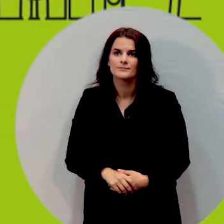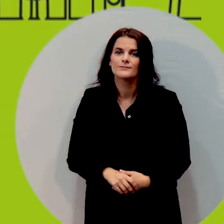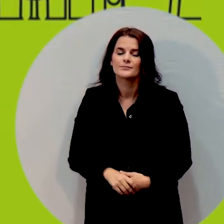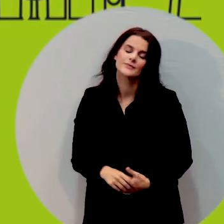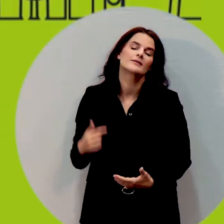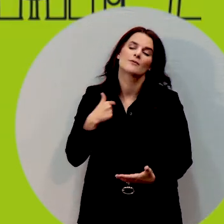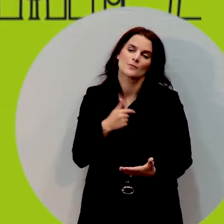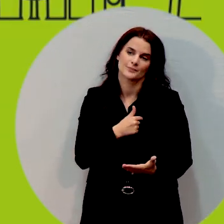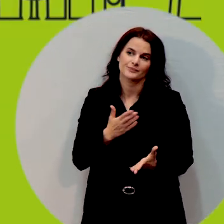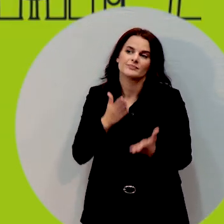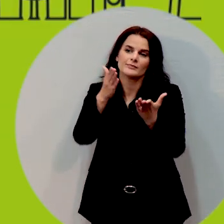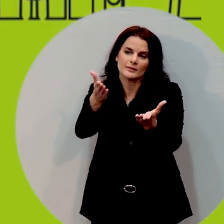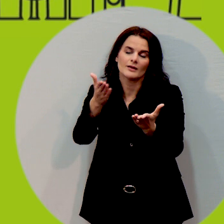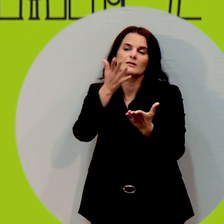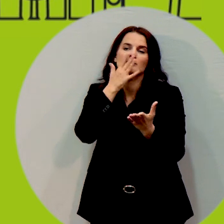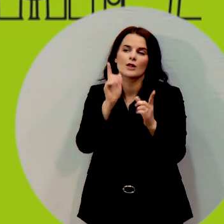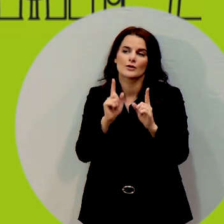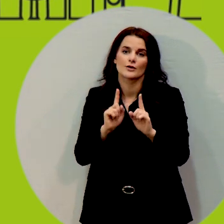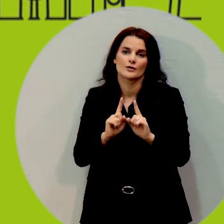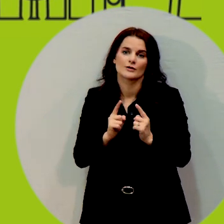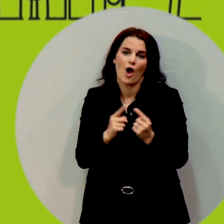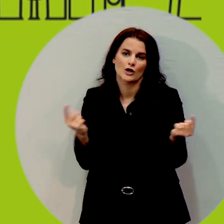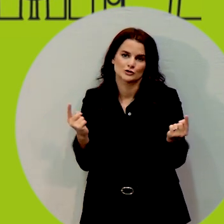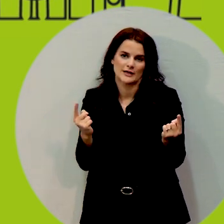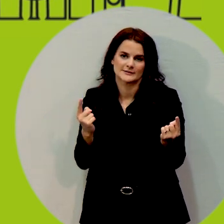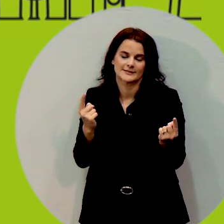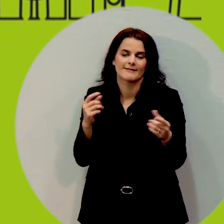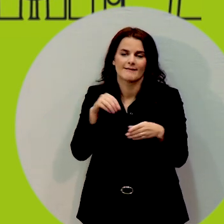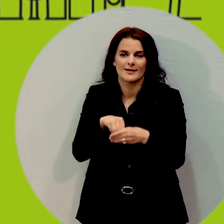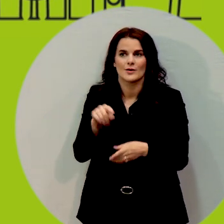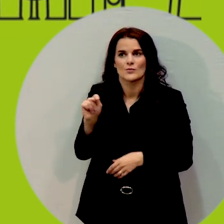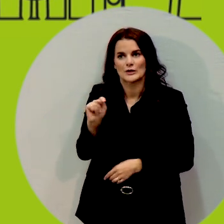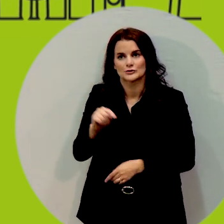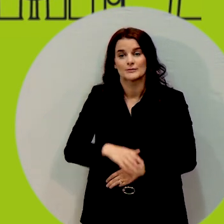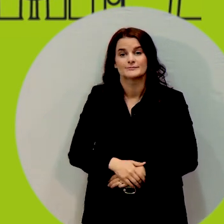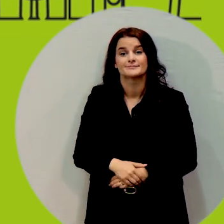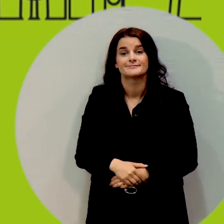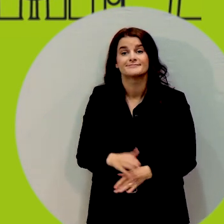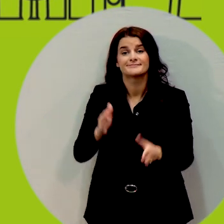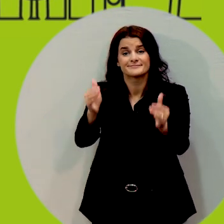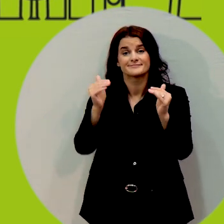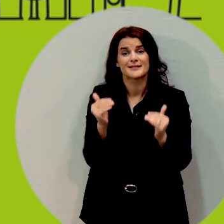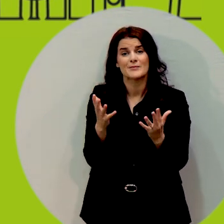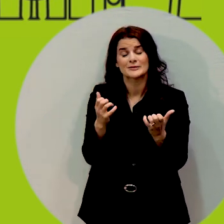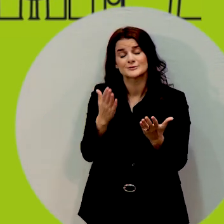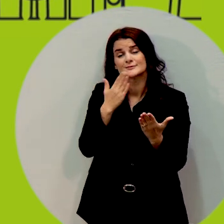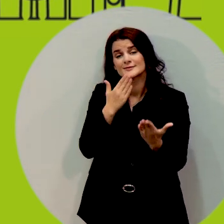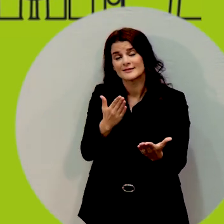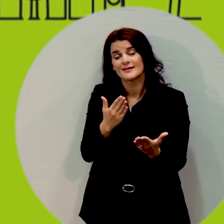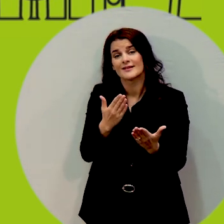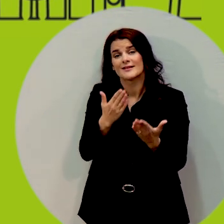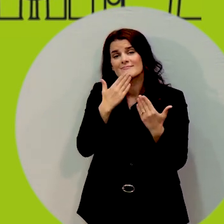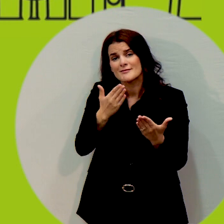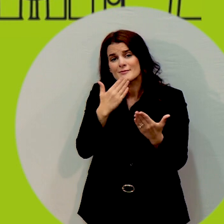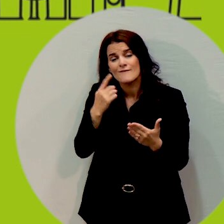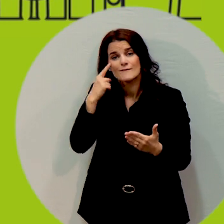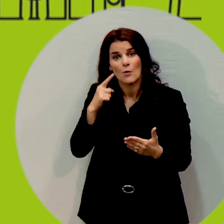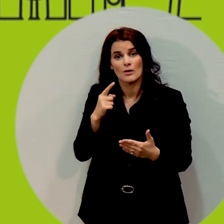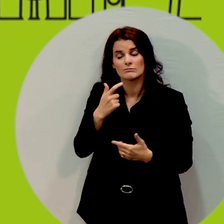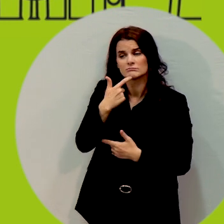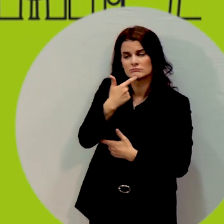thank you for your time to watch this presentation but i'd like to remind you